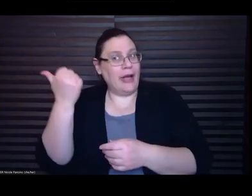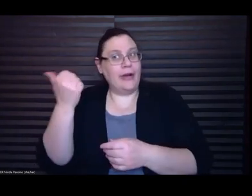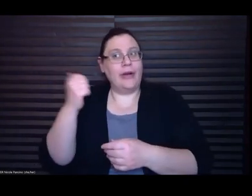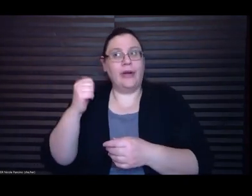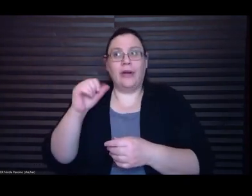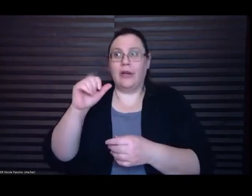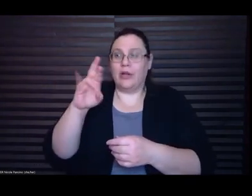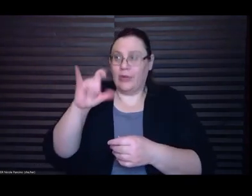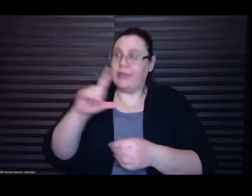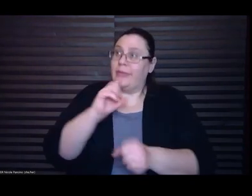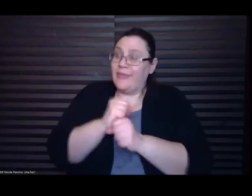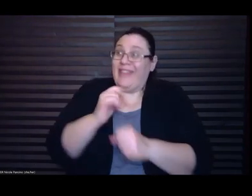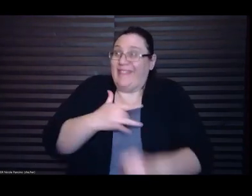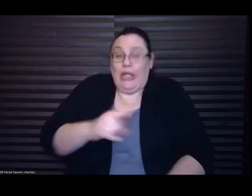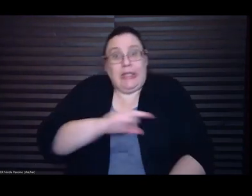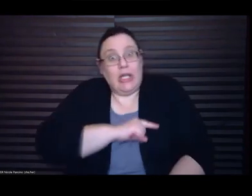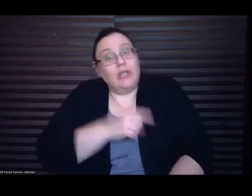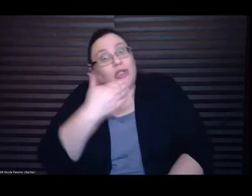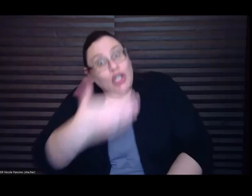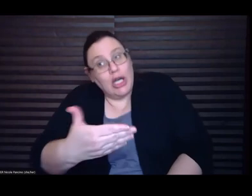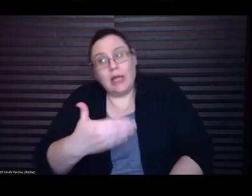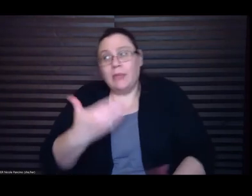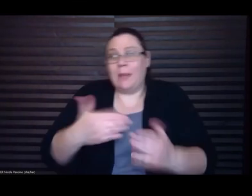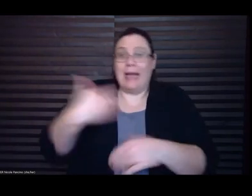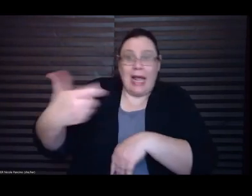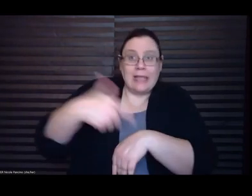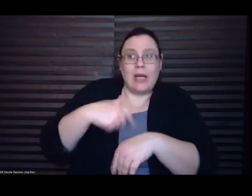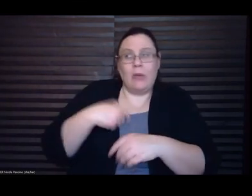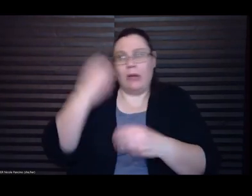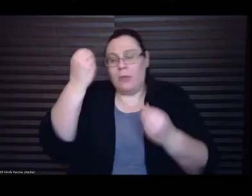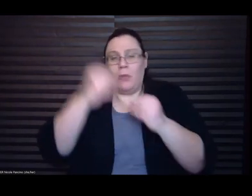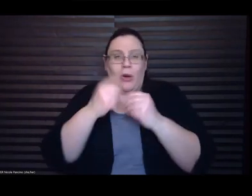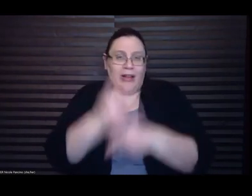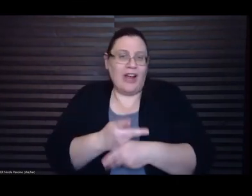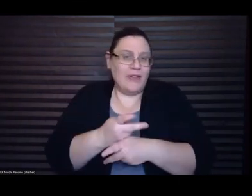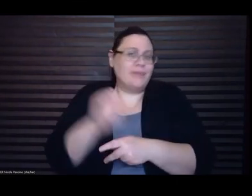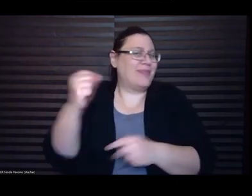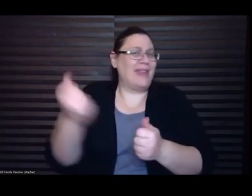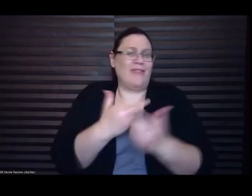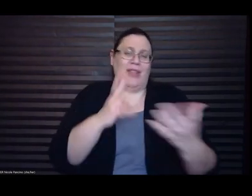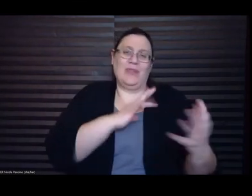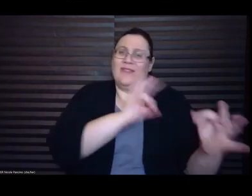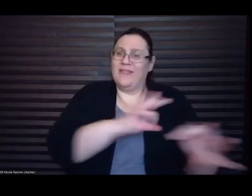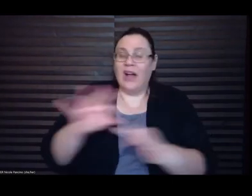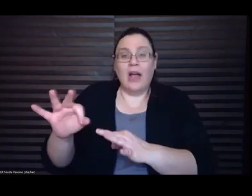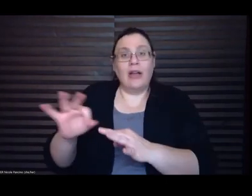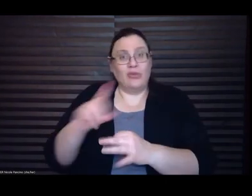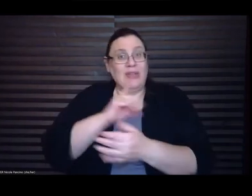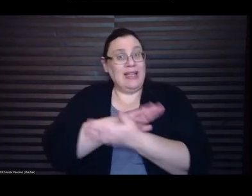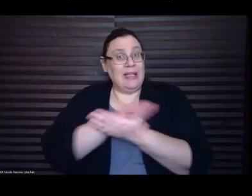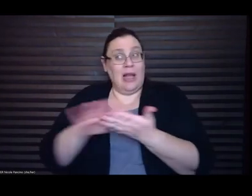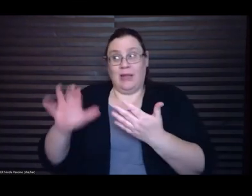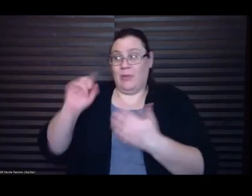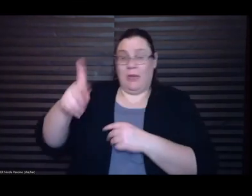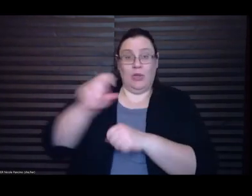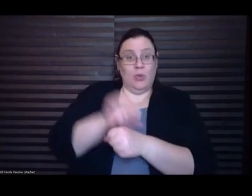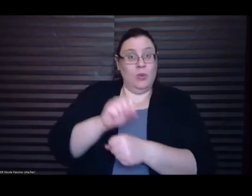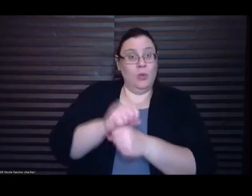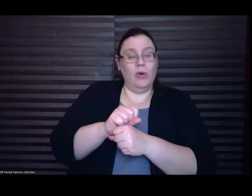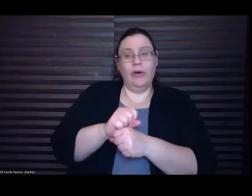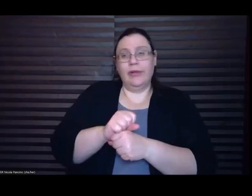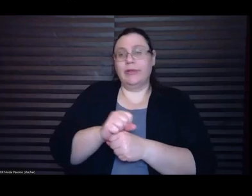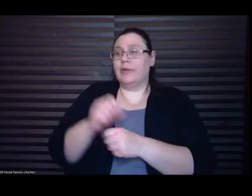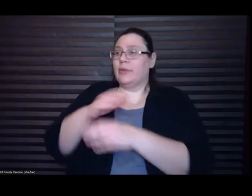Yes, everything was fine and it was even nice to be back at work, away from her weekend and her nightmare, in the close clutter of the parish